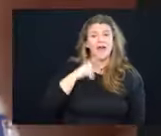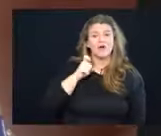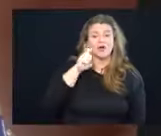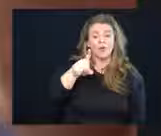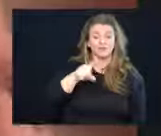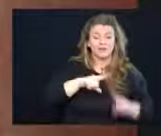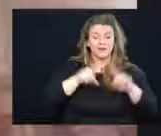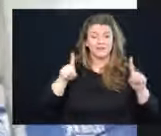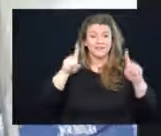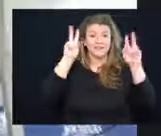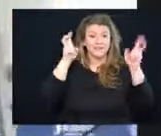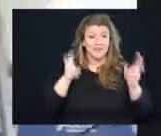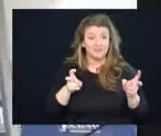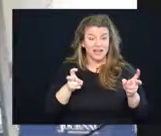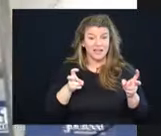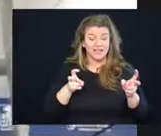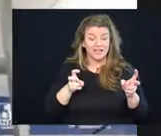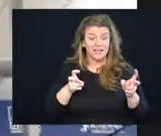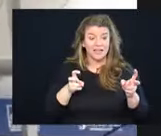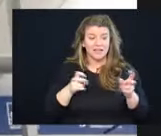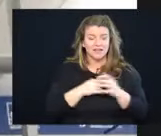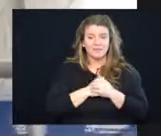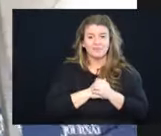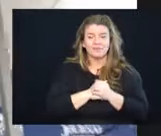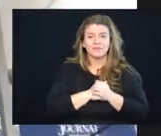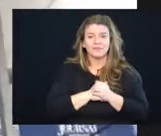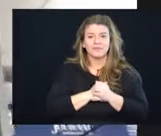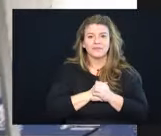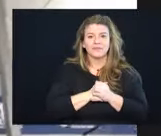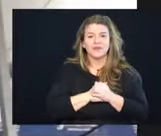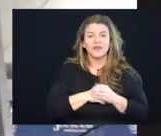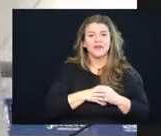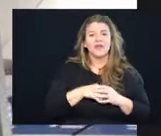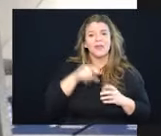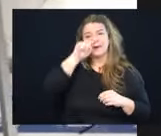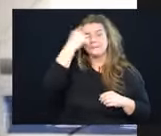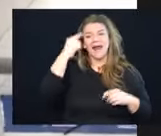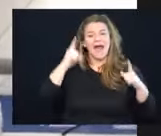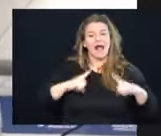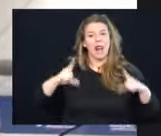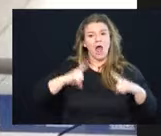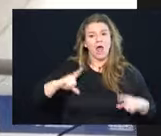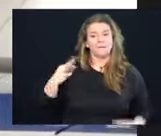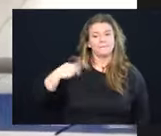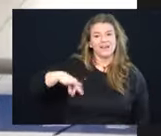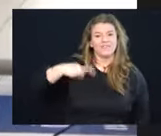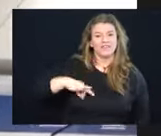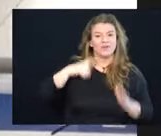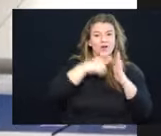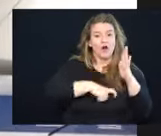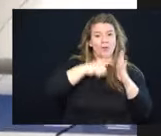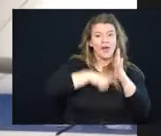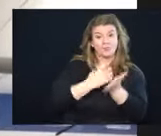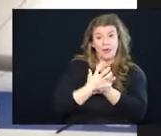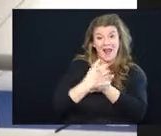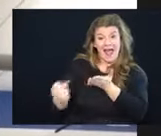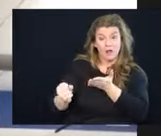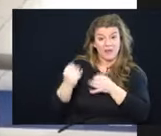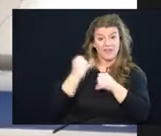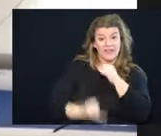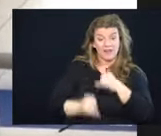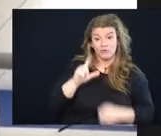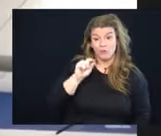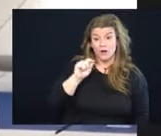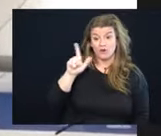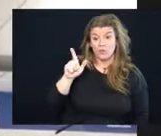a different subject today. The black mine, black lung benefits for coal miners ran out at the end of 2021. It was not